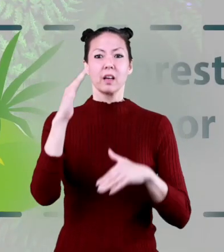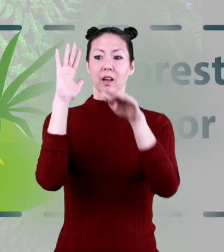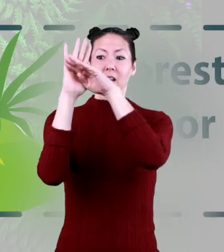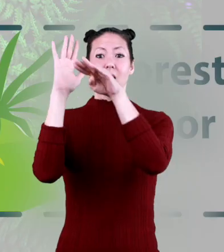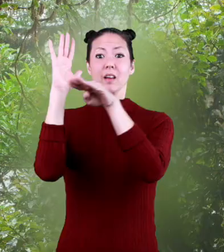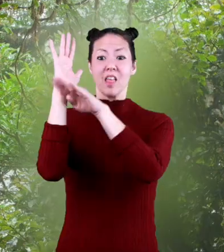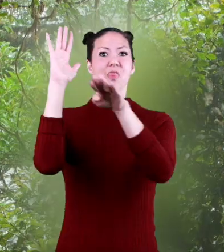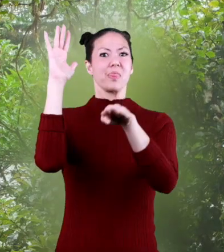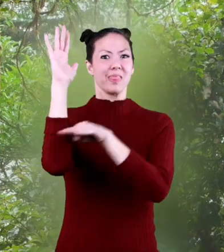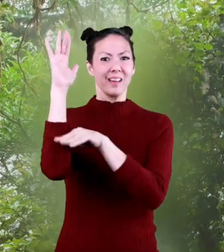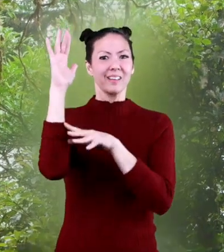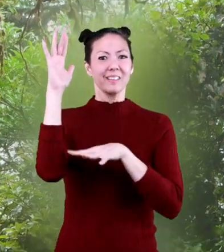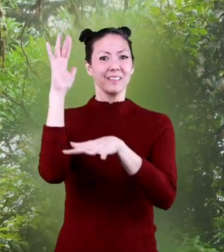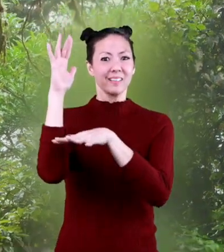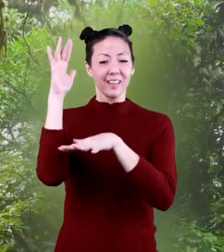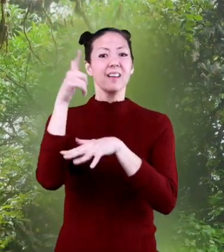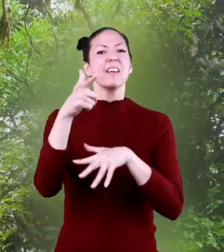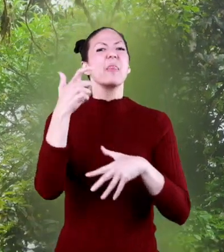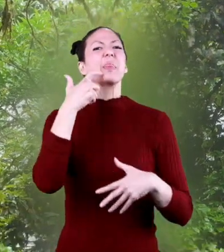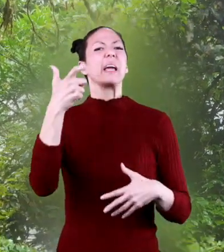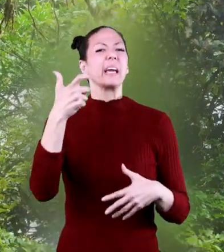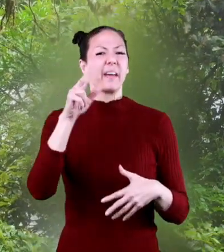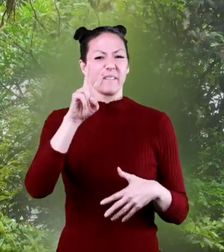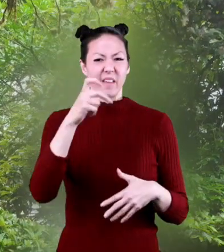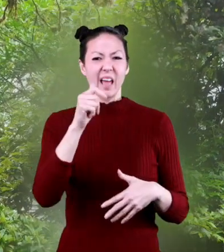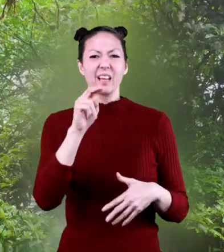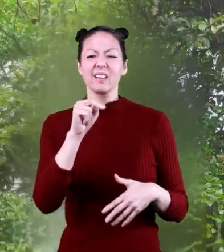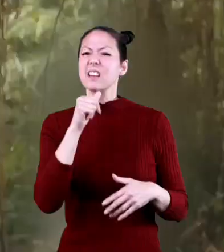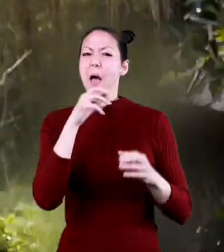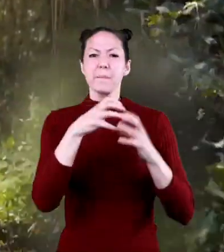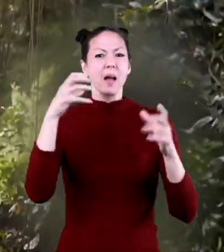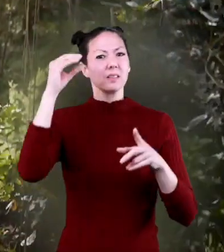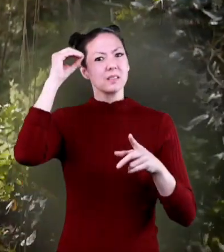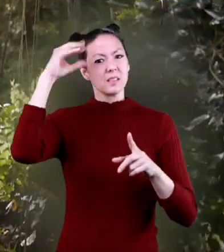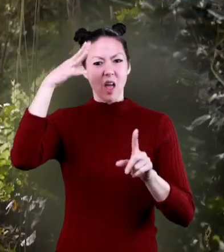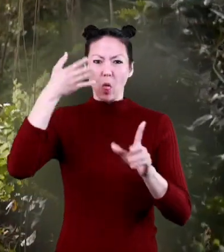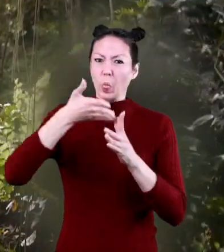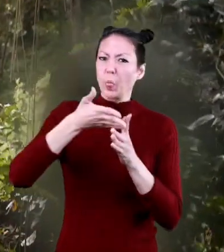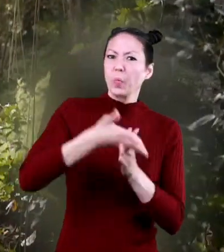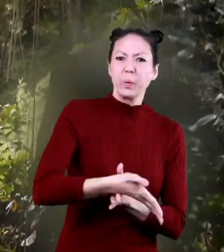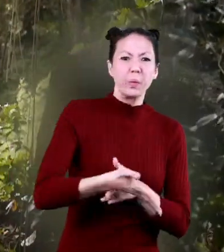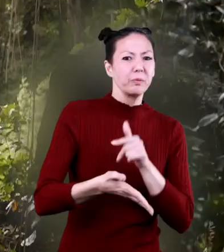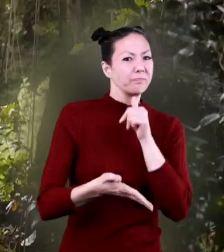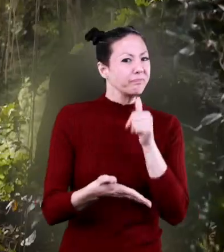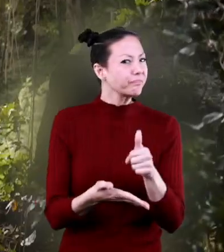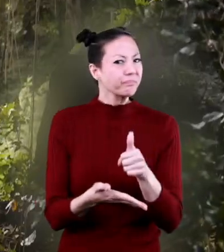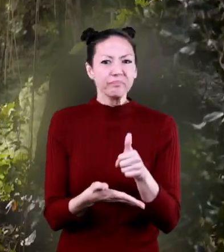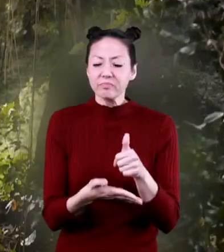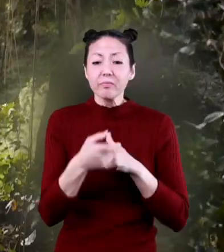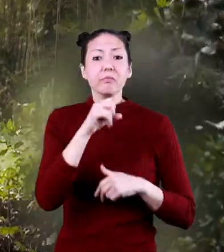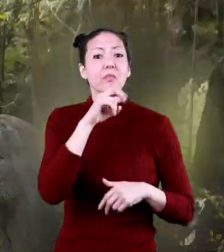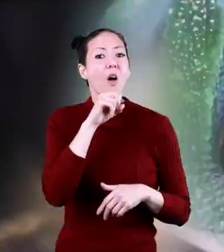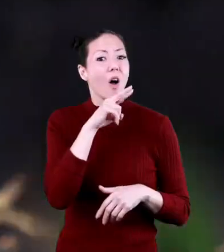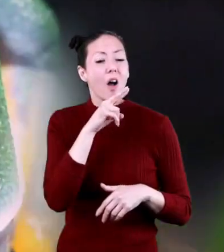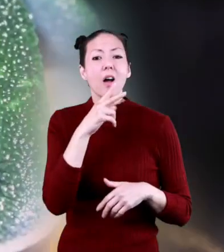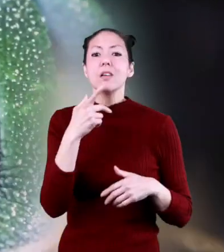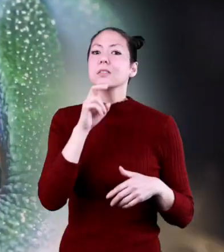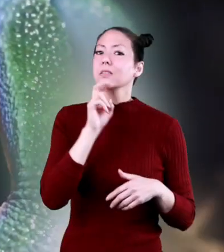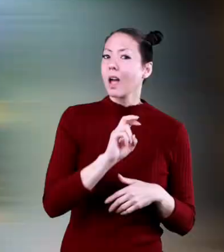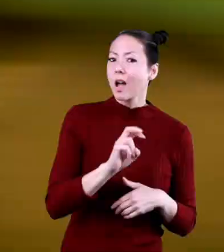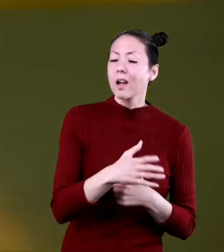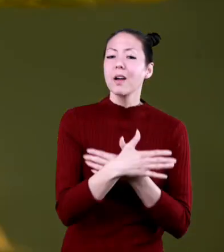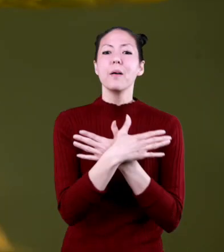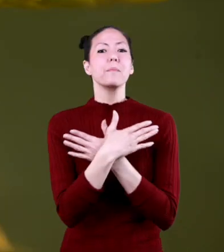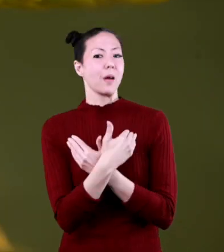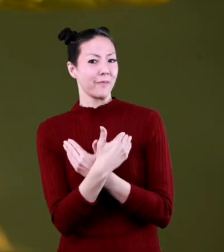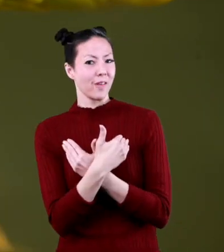includes vines and other thick vegetation, and does not get a lot of sunlight. Frogs,